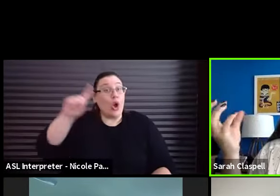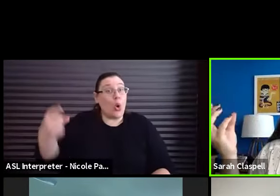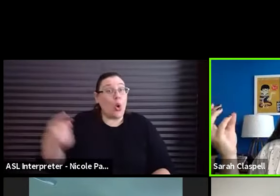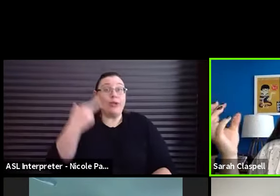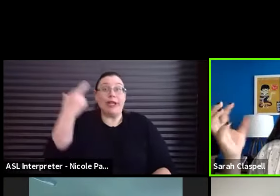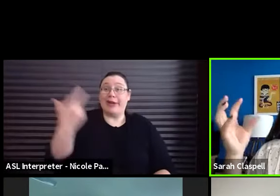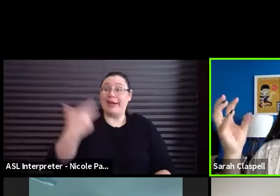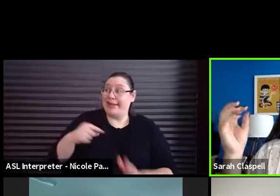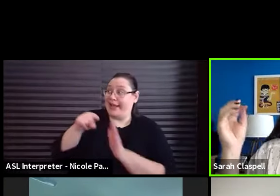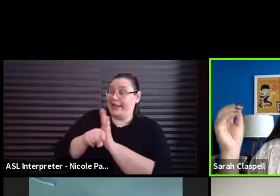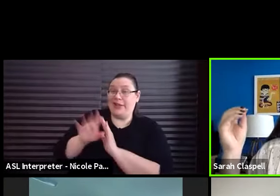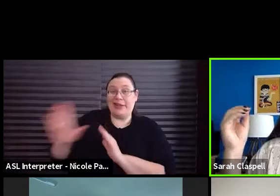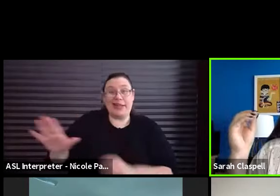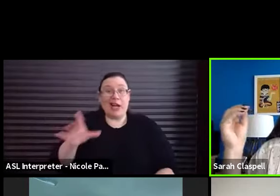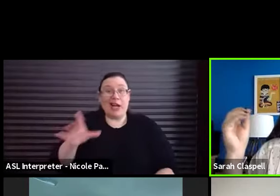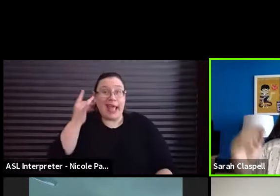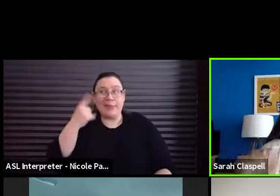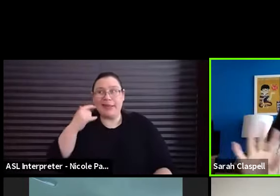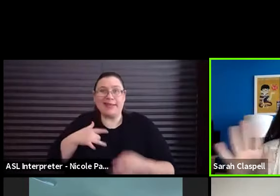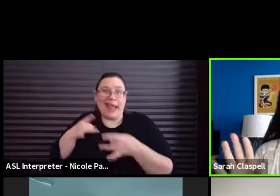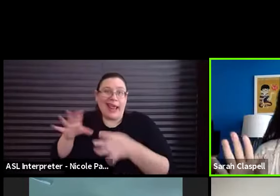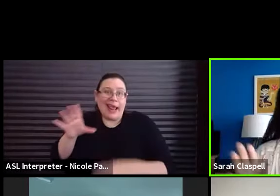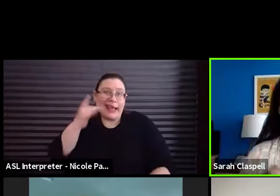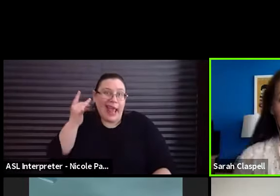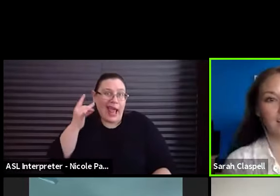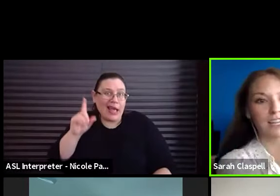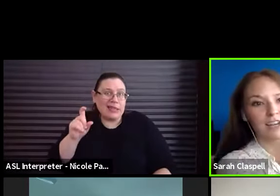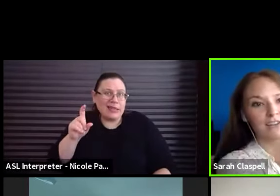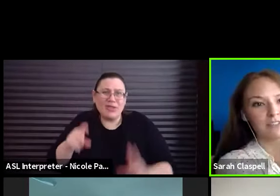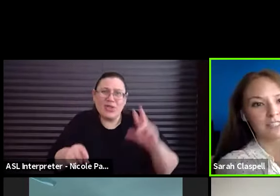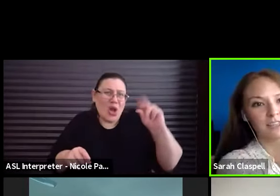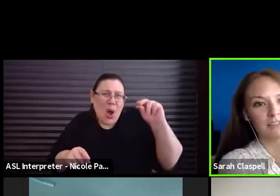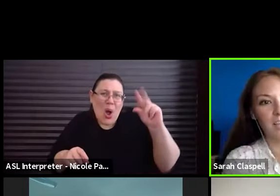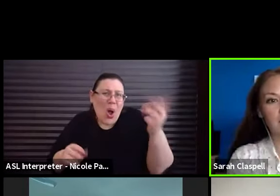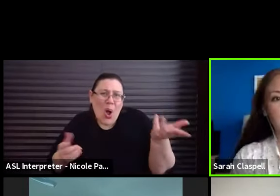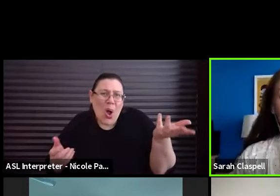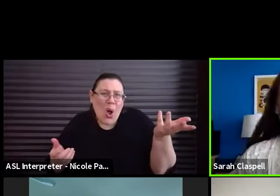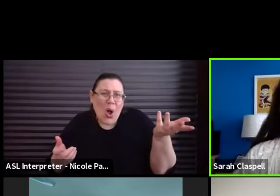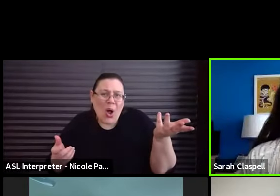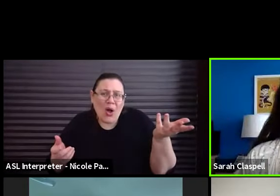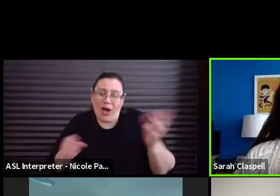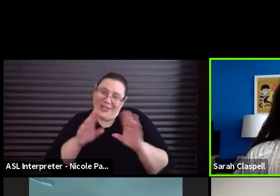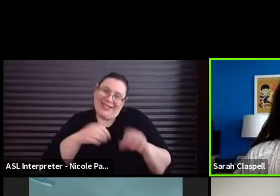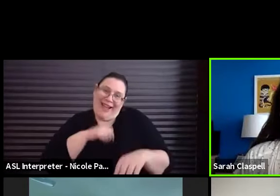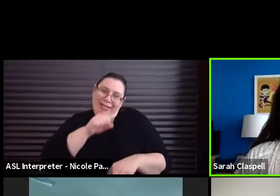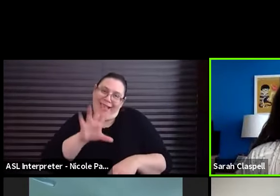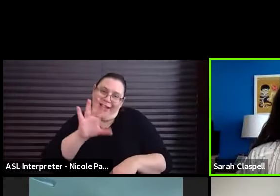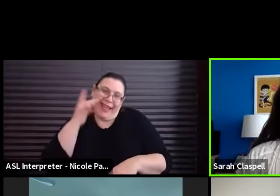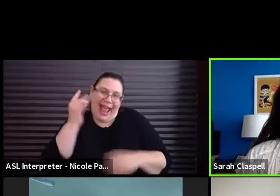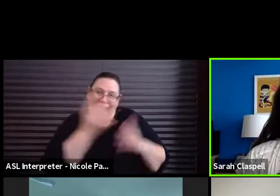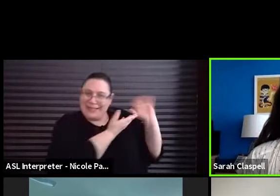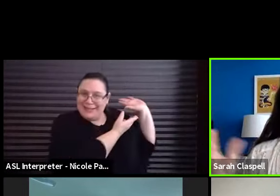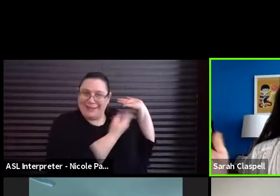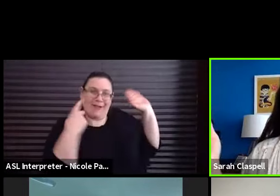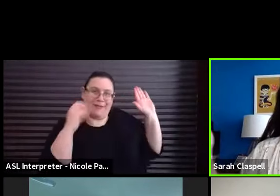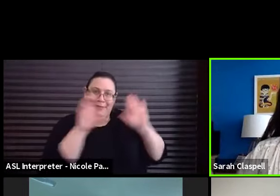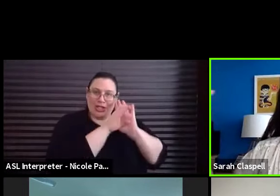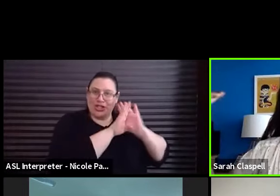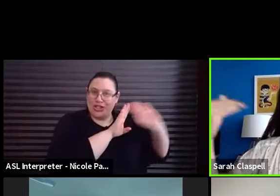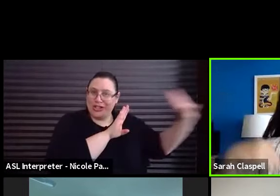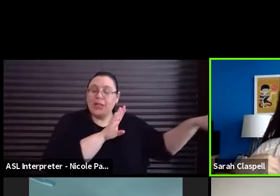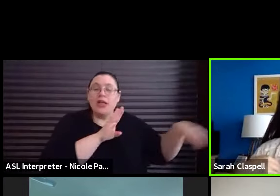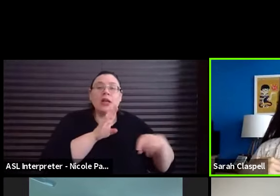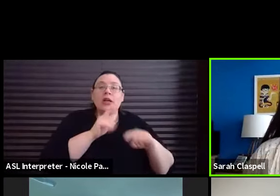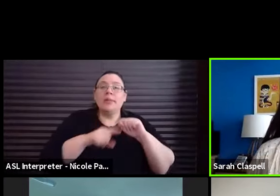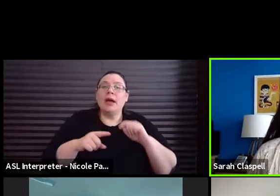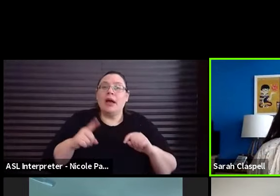um, I hate cats and I want to murder cats. No, definitely not. I obviously love cats. Um, but let's figure out the